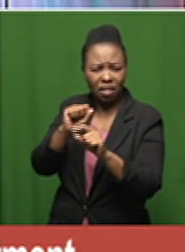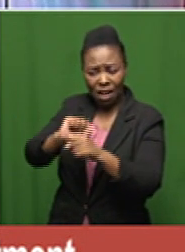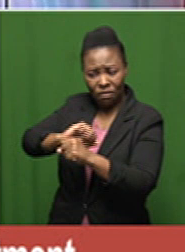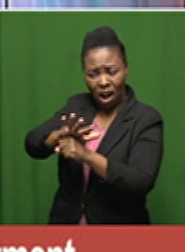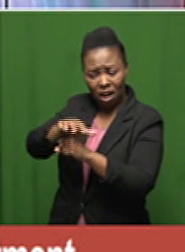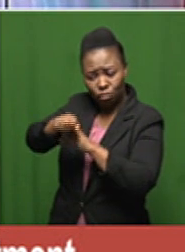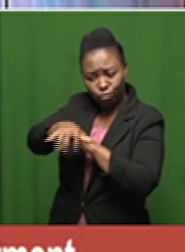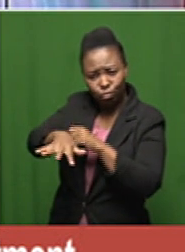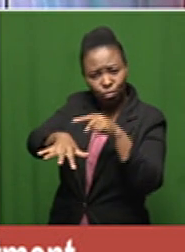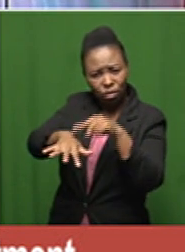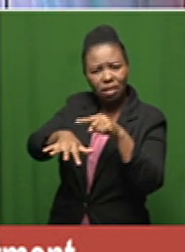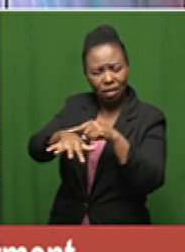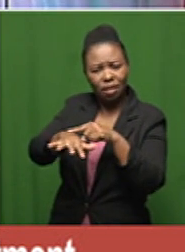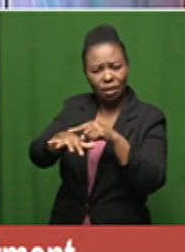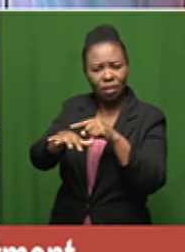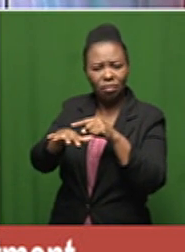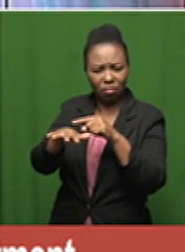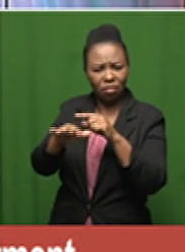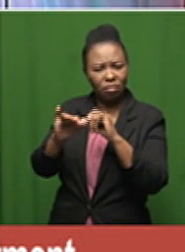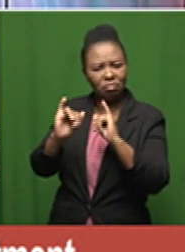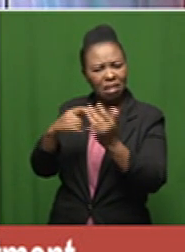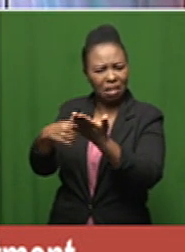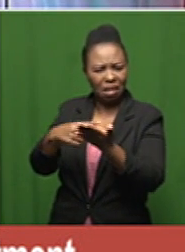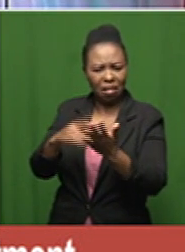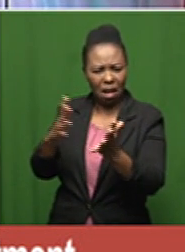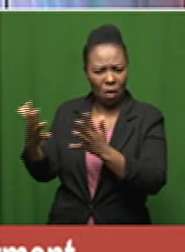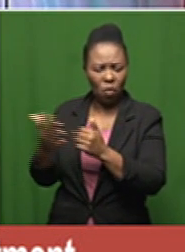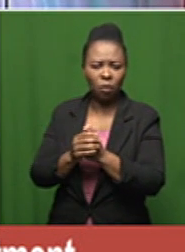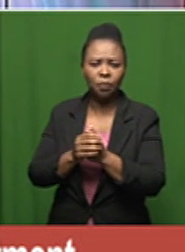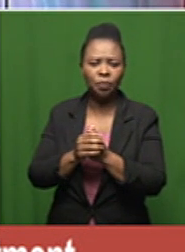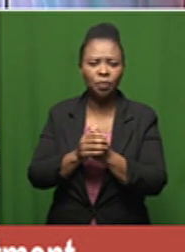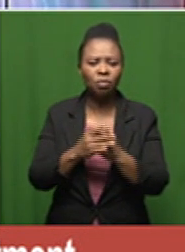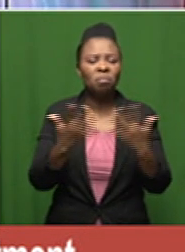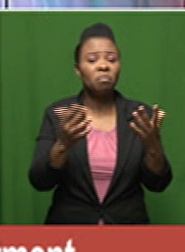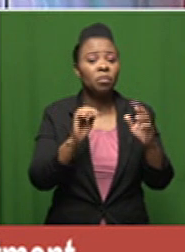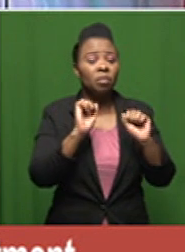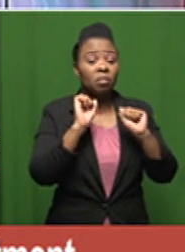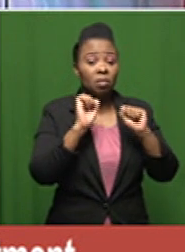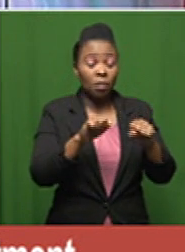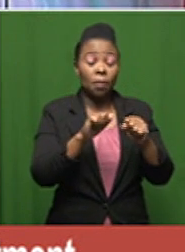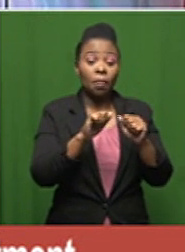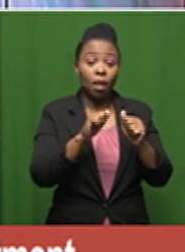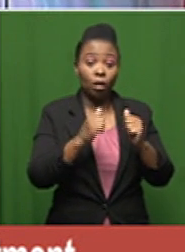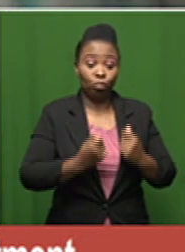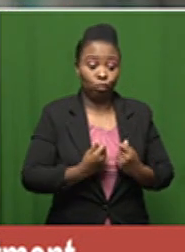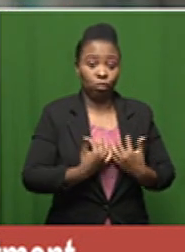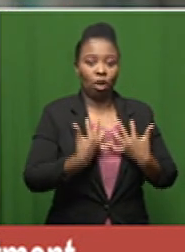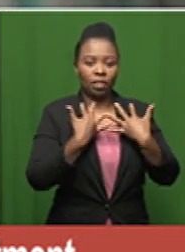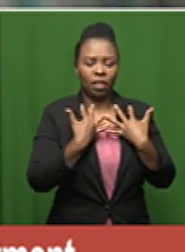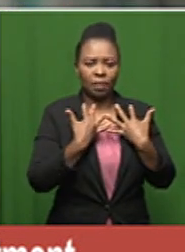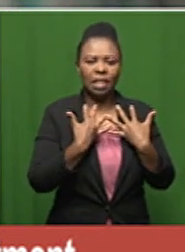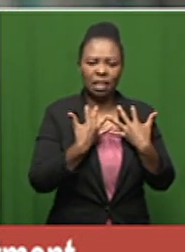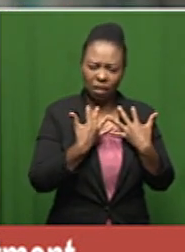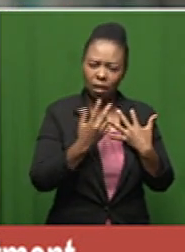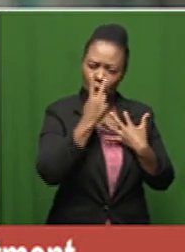the pace of infection well that's correct it seems that it enhances transmission um it